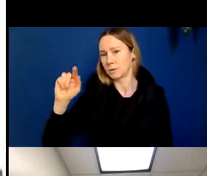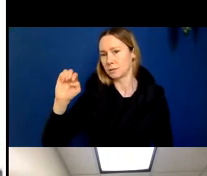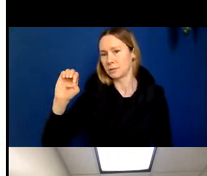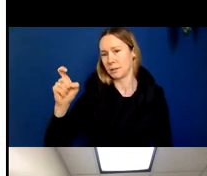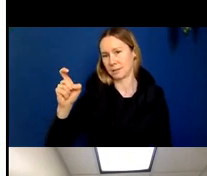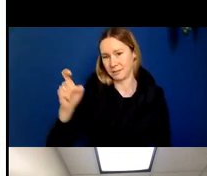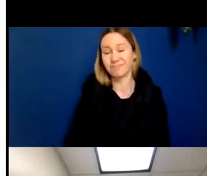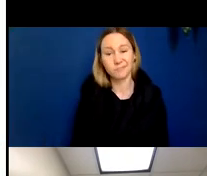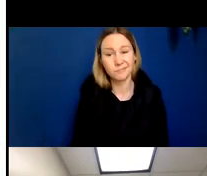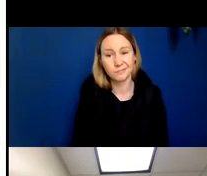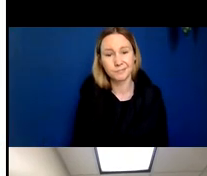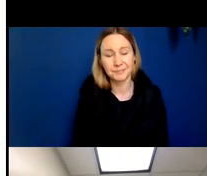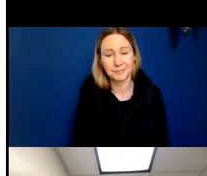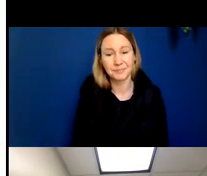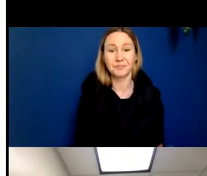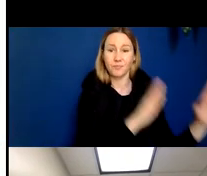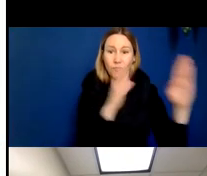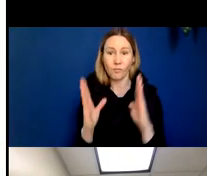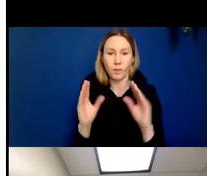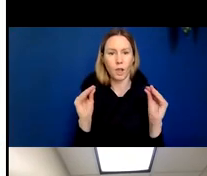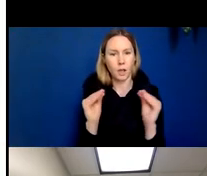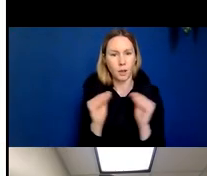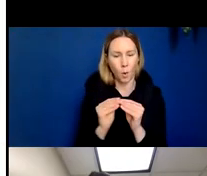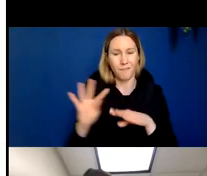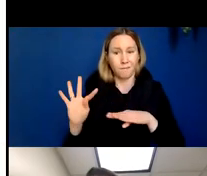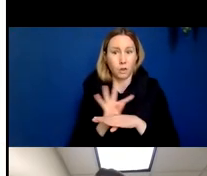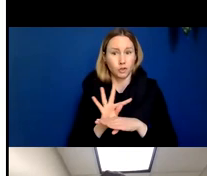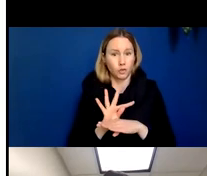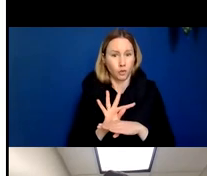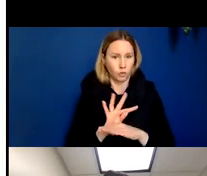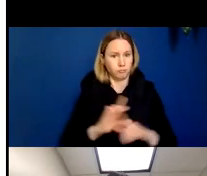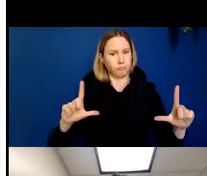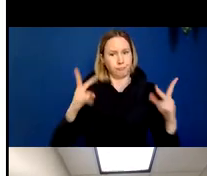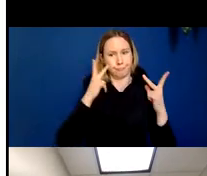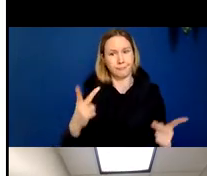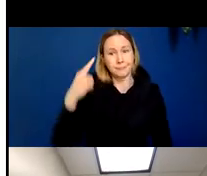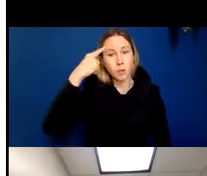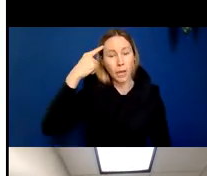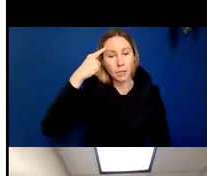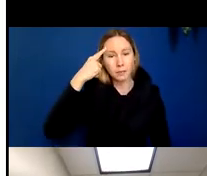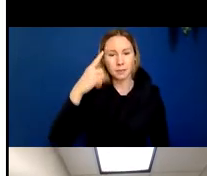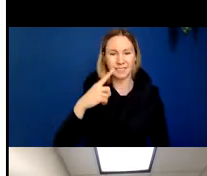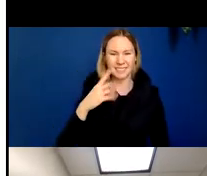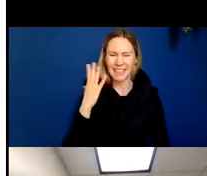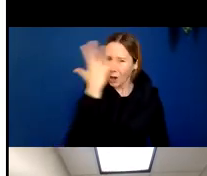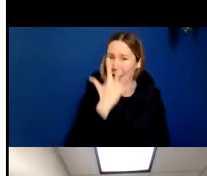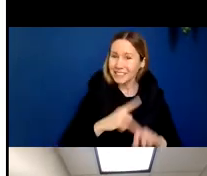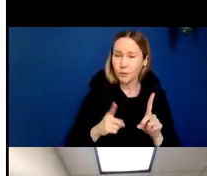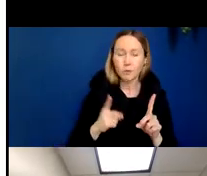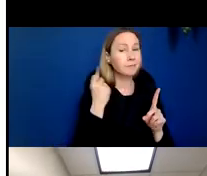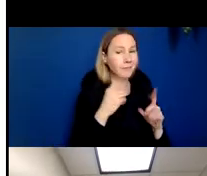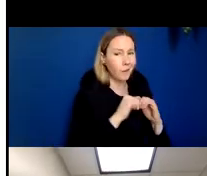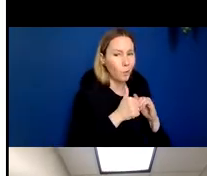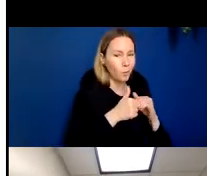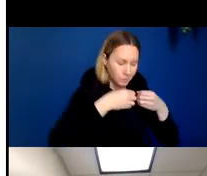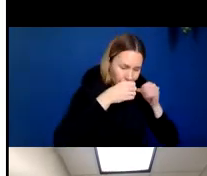And now we have a more refined functional view of the brain where regions that look different under the microscope in